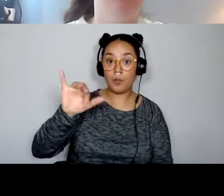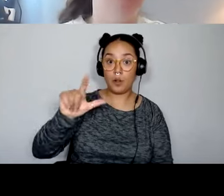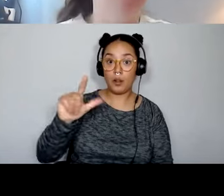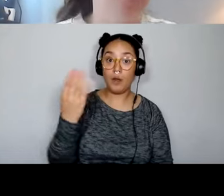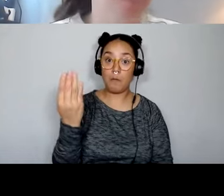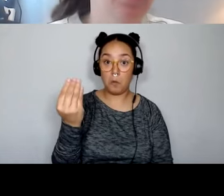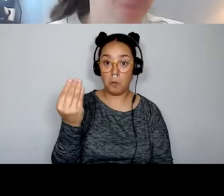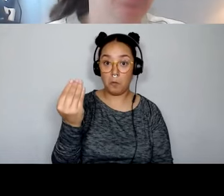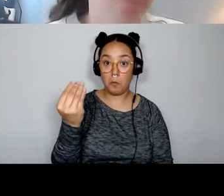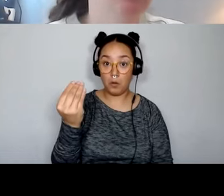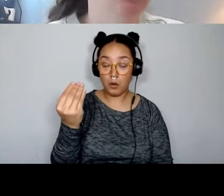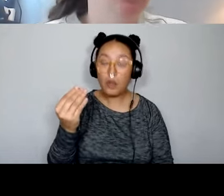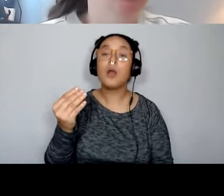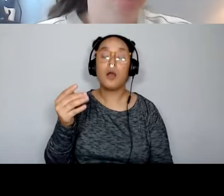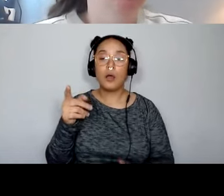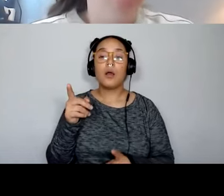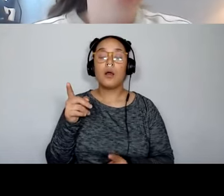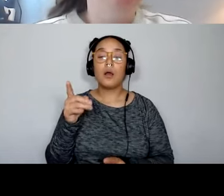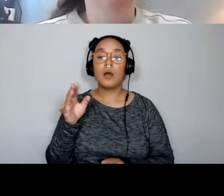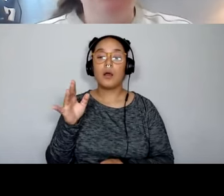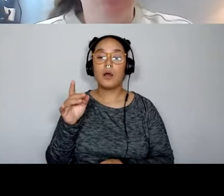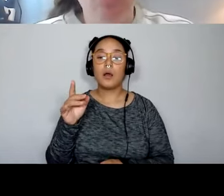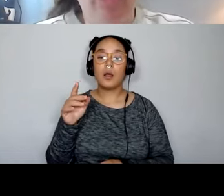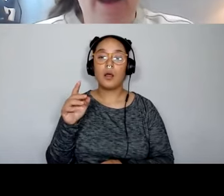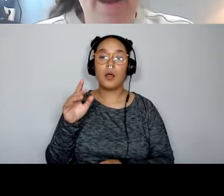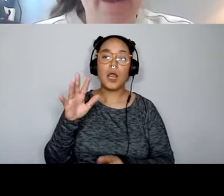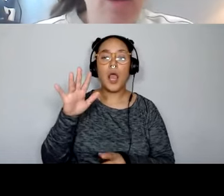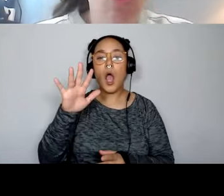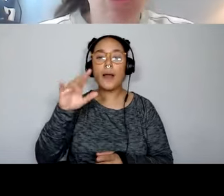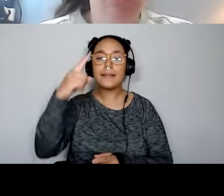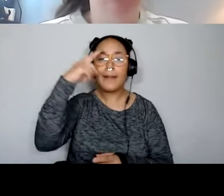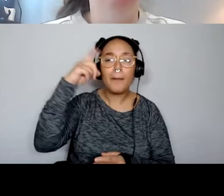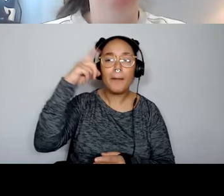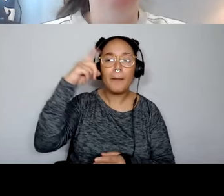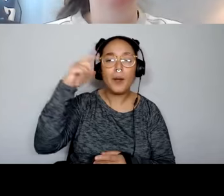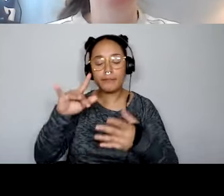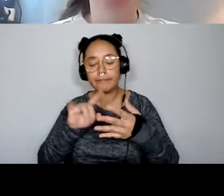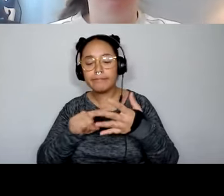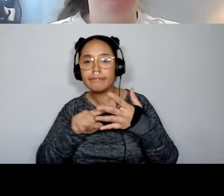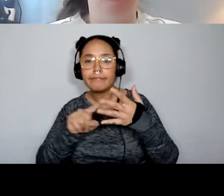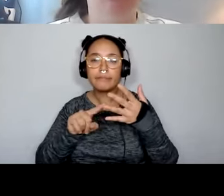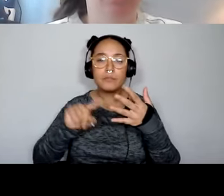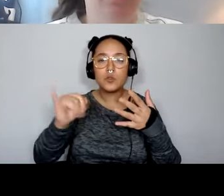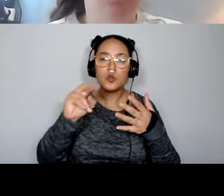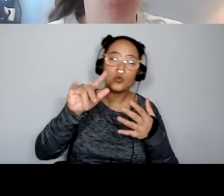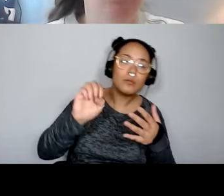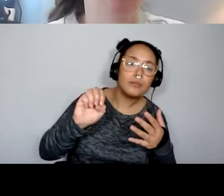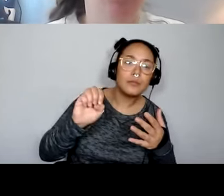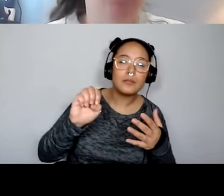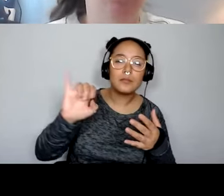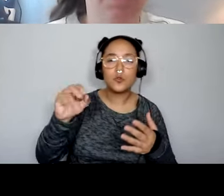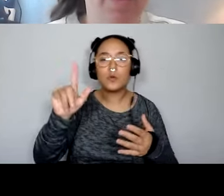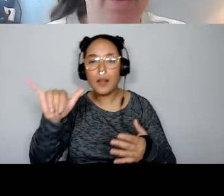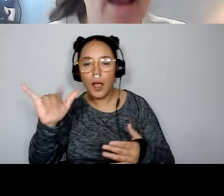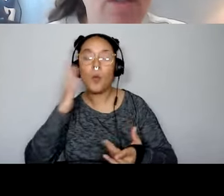notifications by the, um, mid-summer, July-ish, um, June, July. You'll, um, know whether